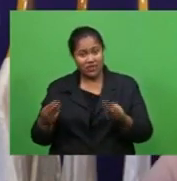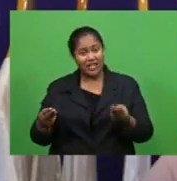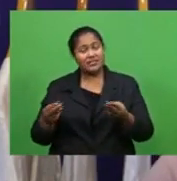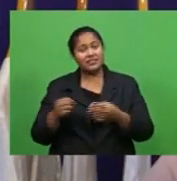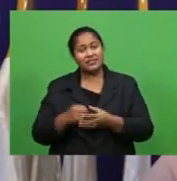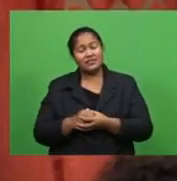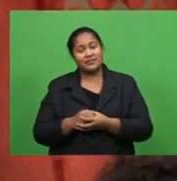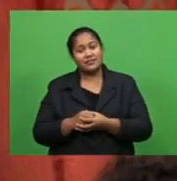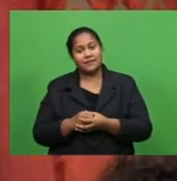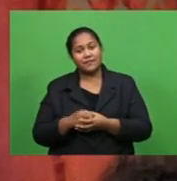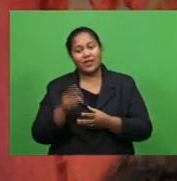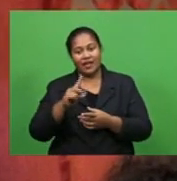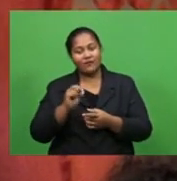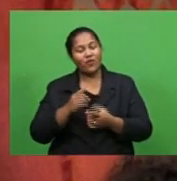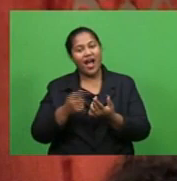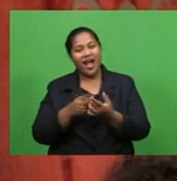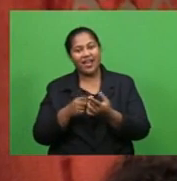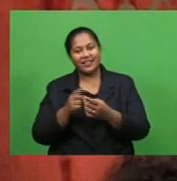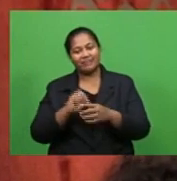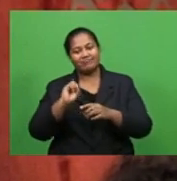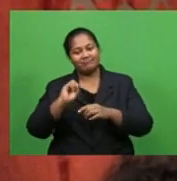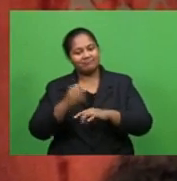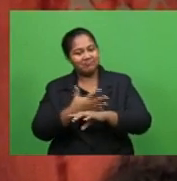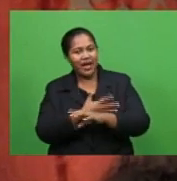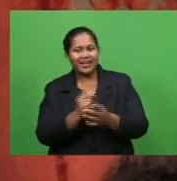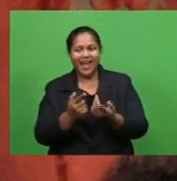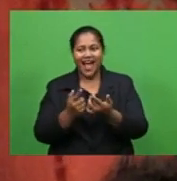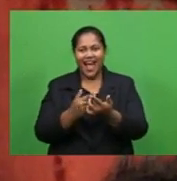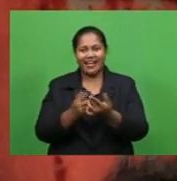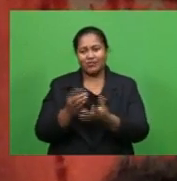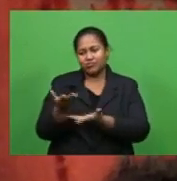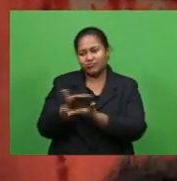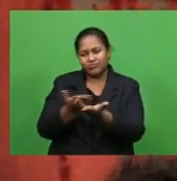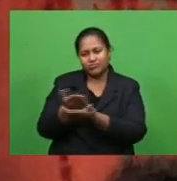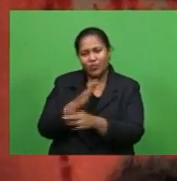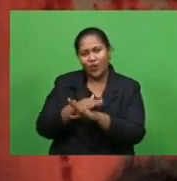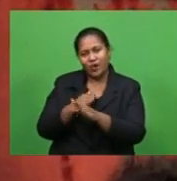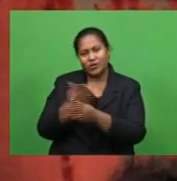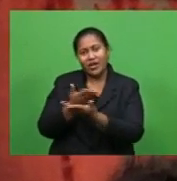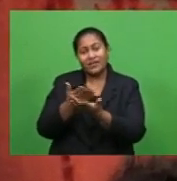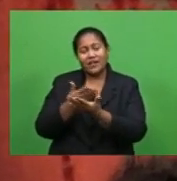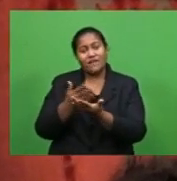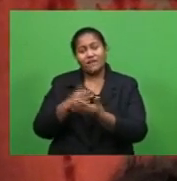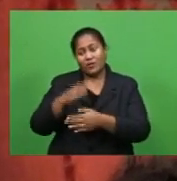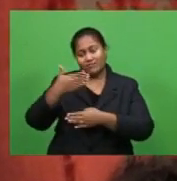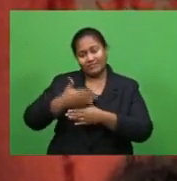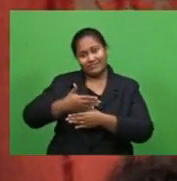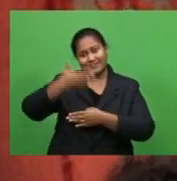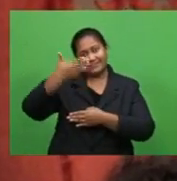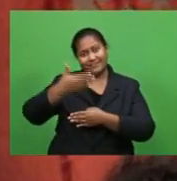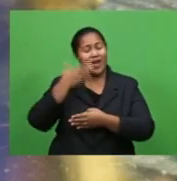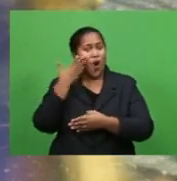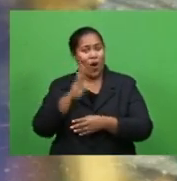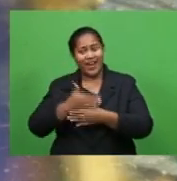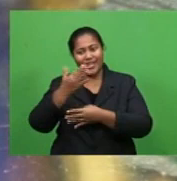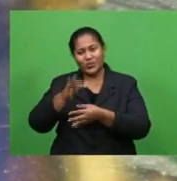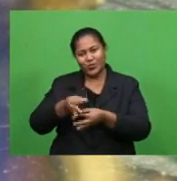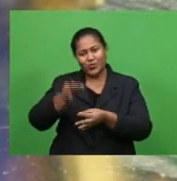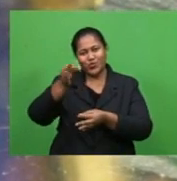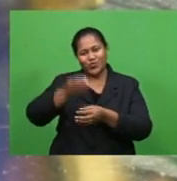inspired the next collaboration with Alice Hill from Hot Class to create tumblers